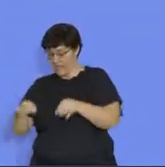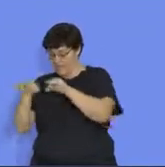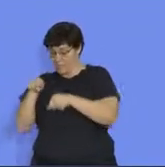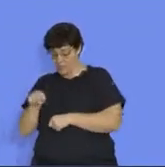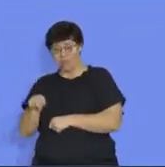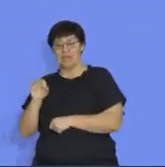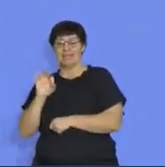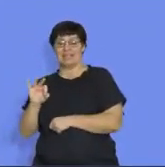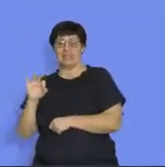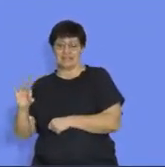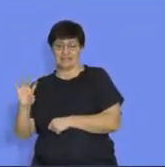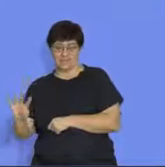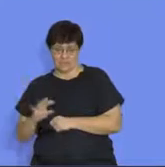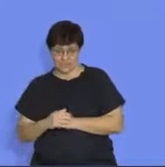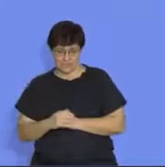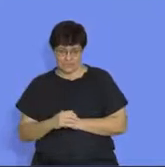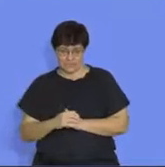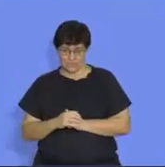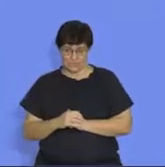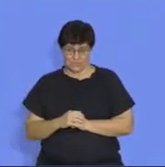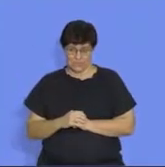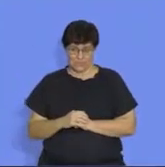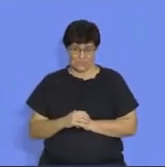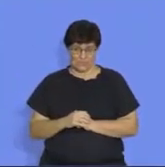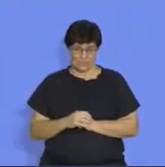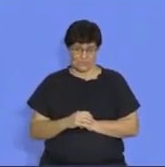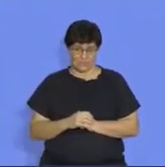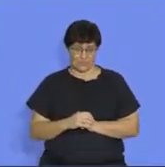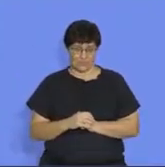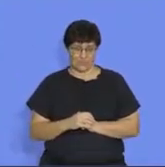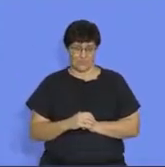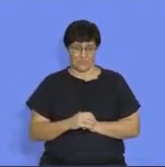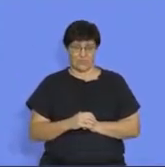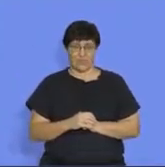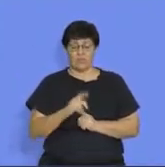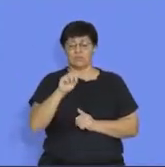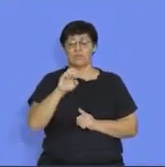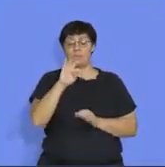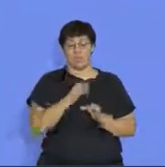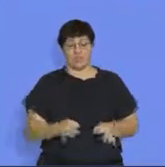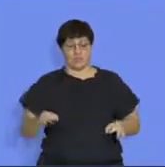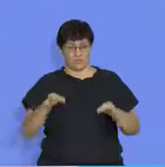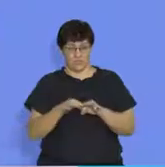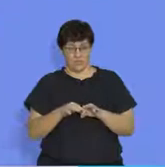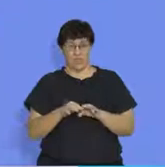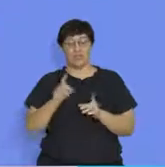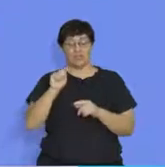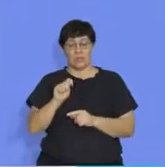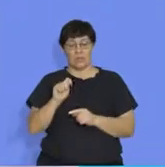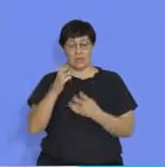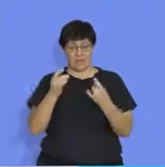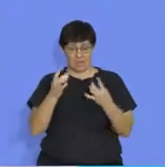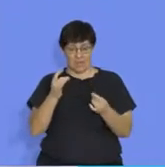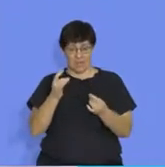seventh term is 334. So, the term value and the term